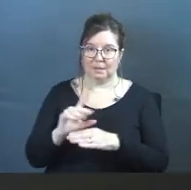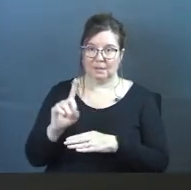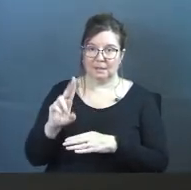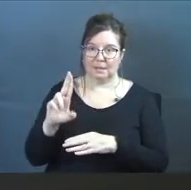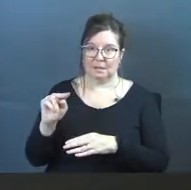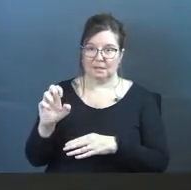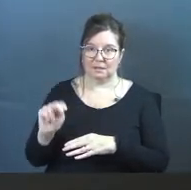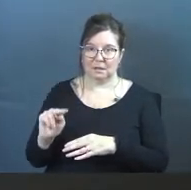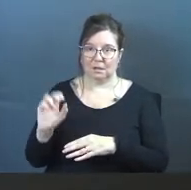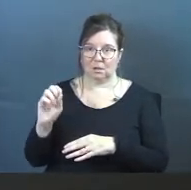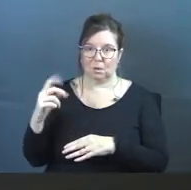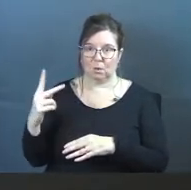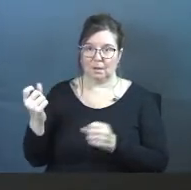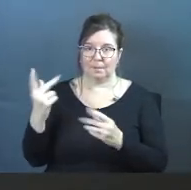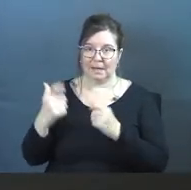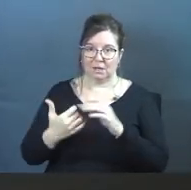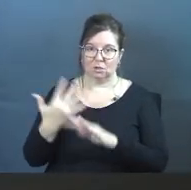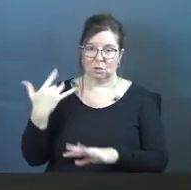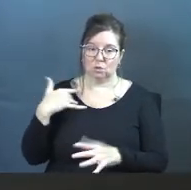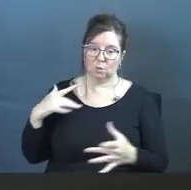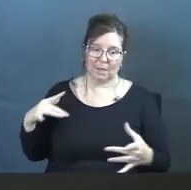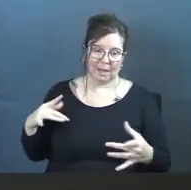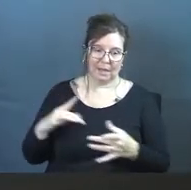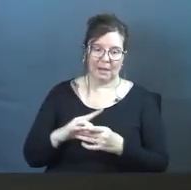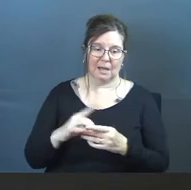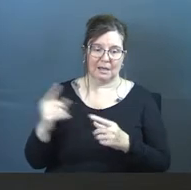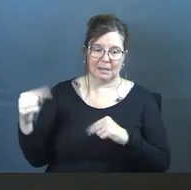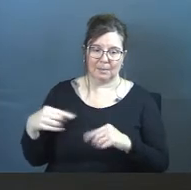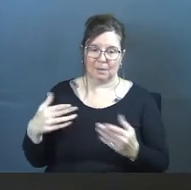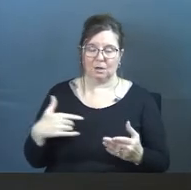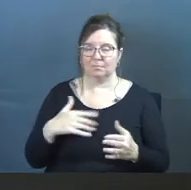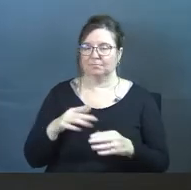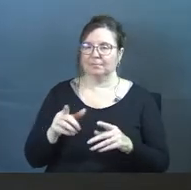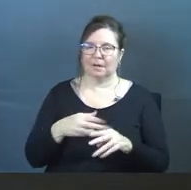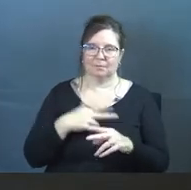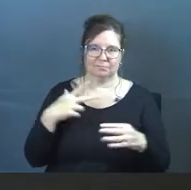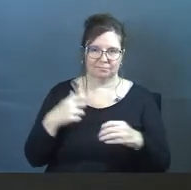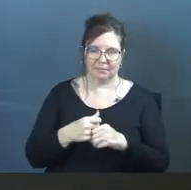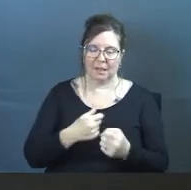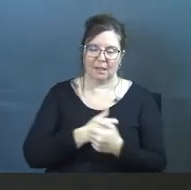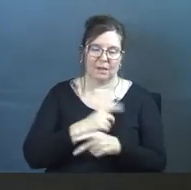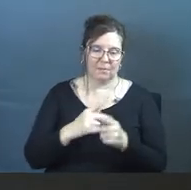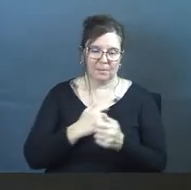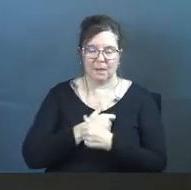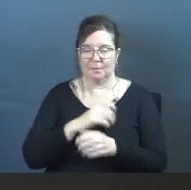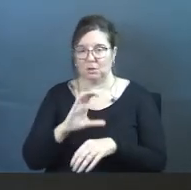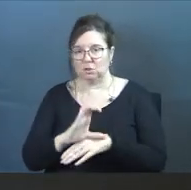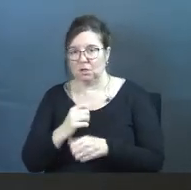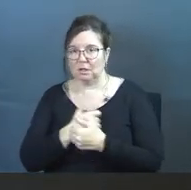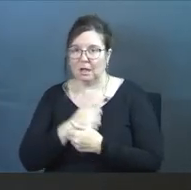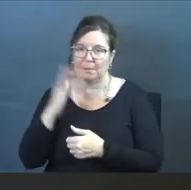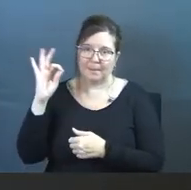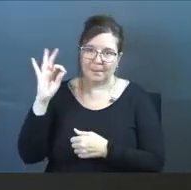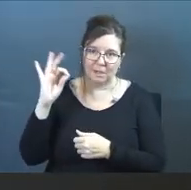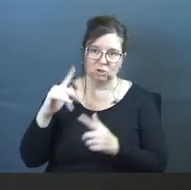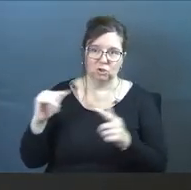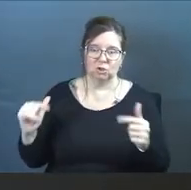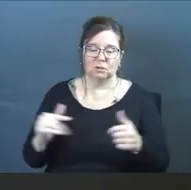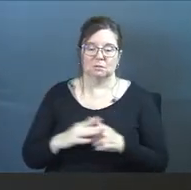Oklahoma years ago. So got connected, came out here, long story short, love the people, love my church, love my pastors,